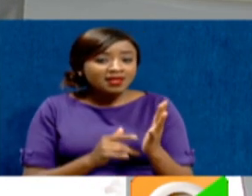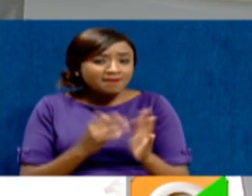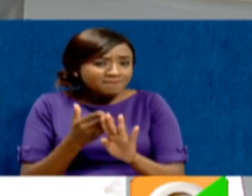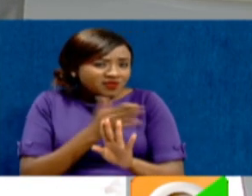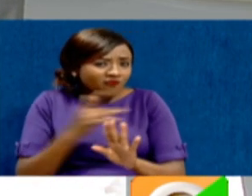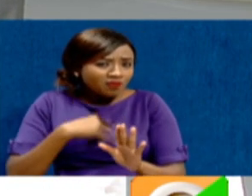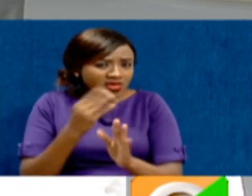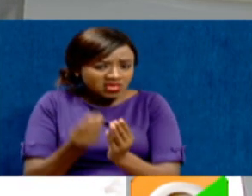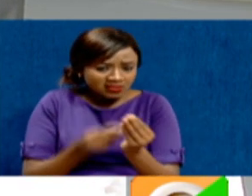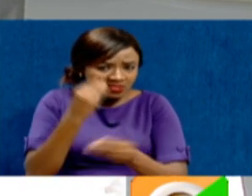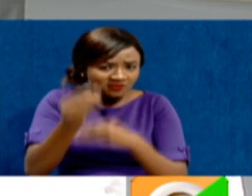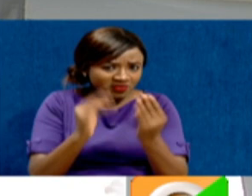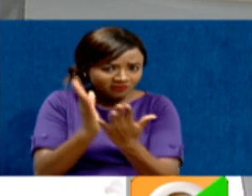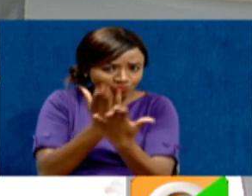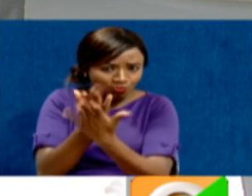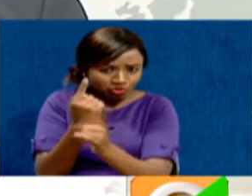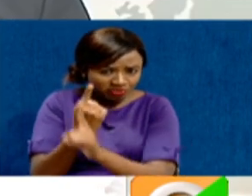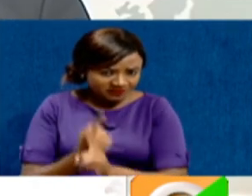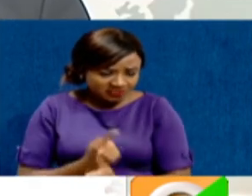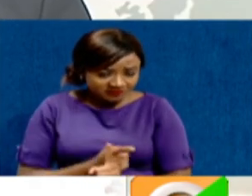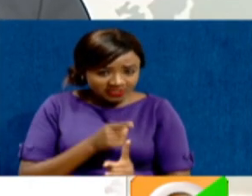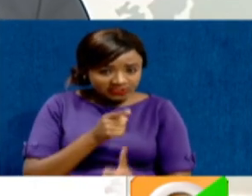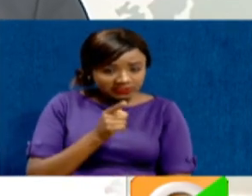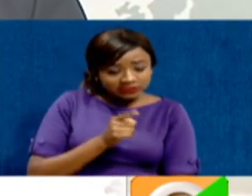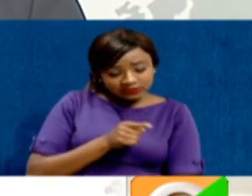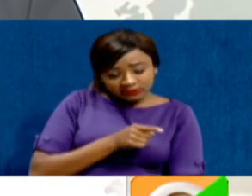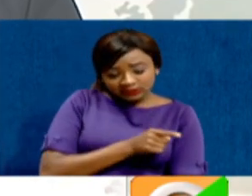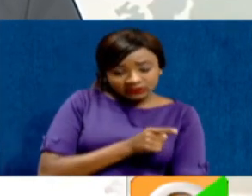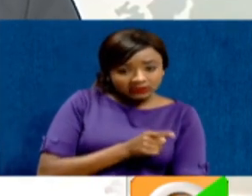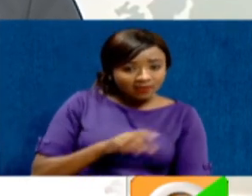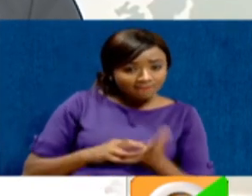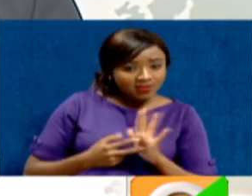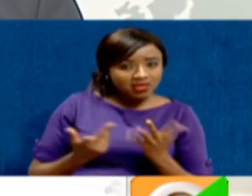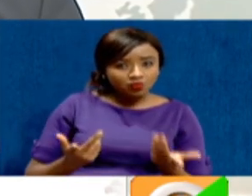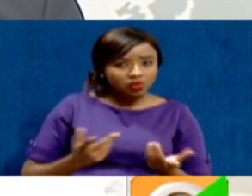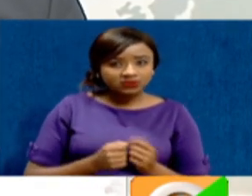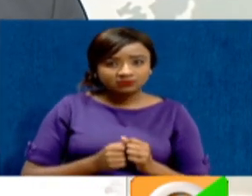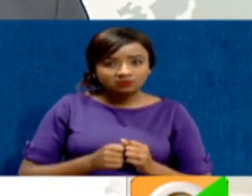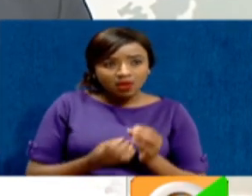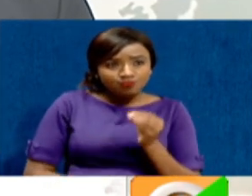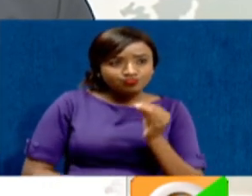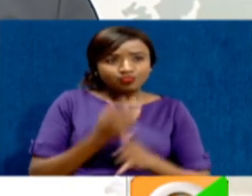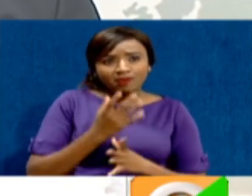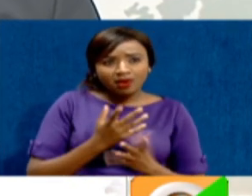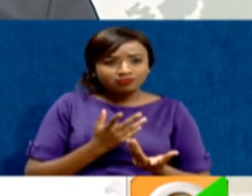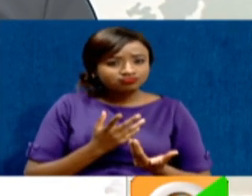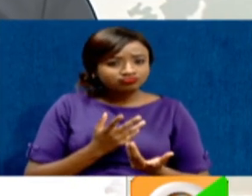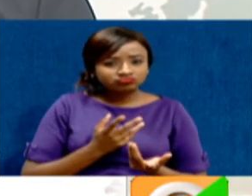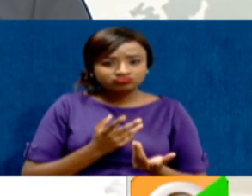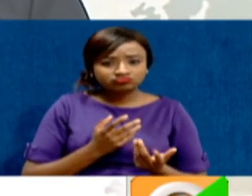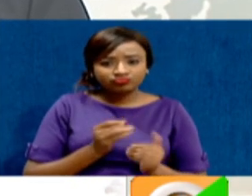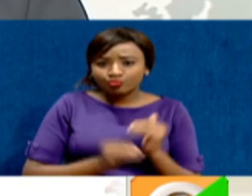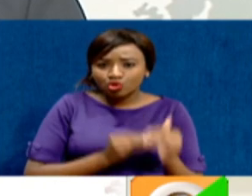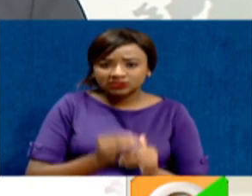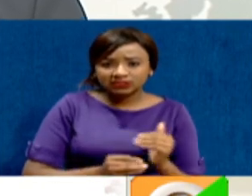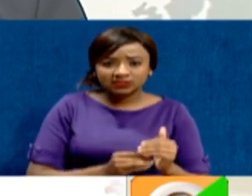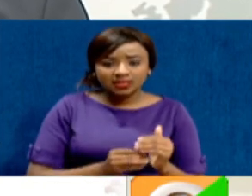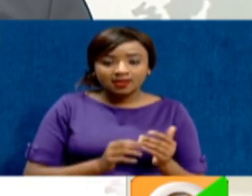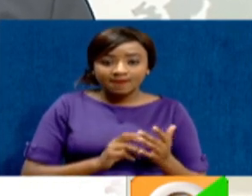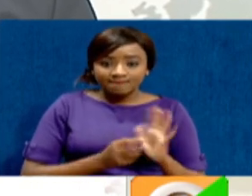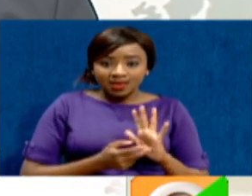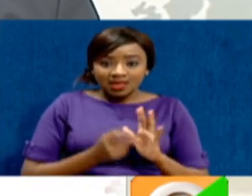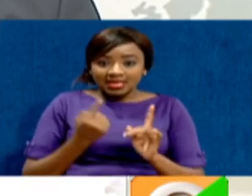are they likely to come up with? If they come up with a consensus formula, it will basically mean the various amendments to the Finance Committee